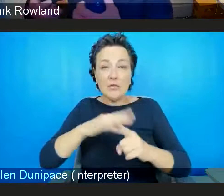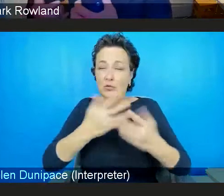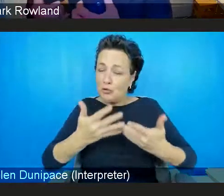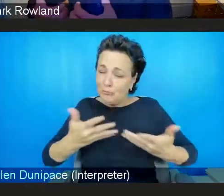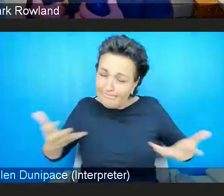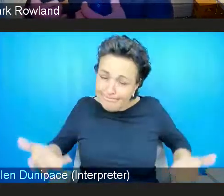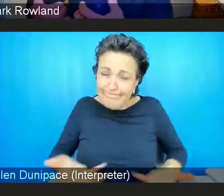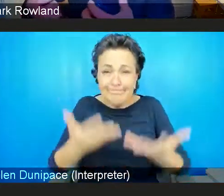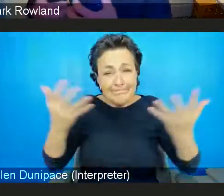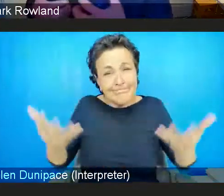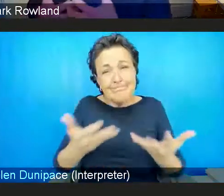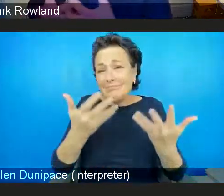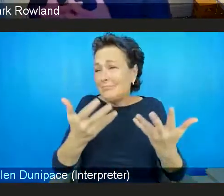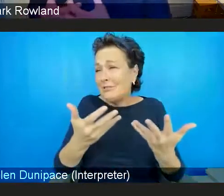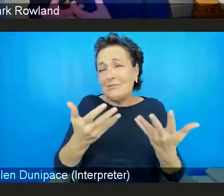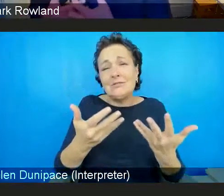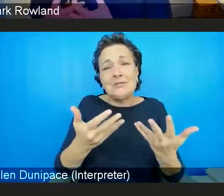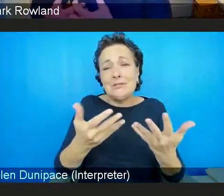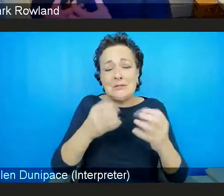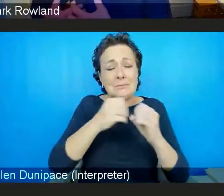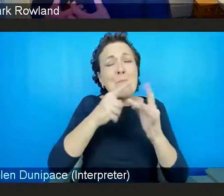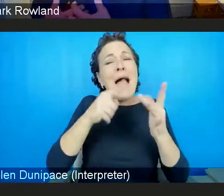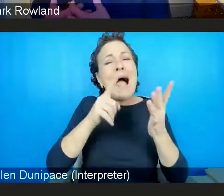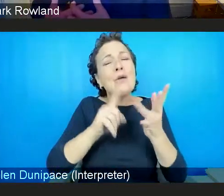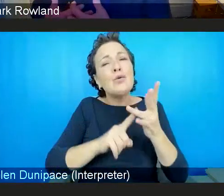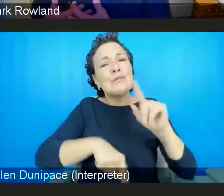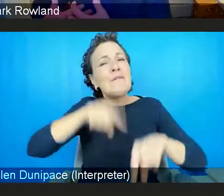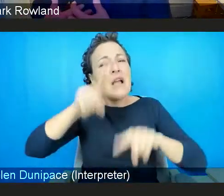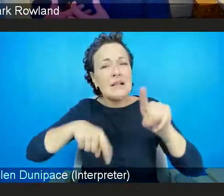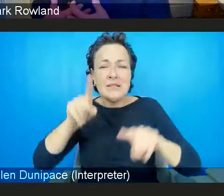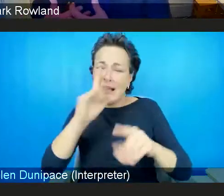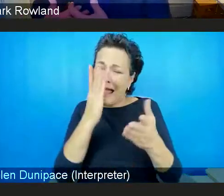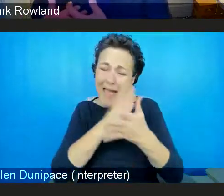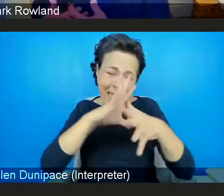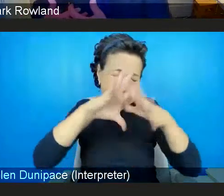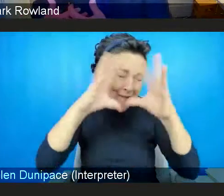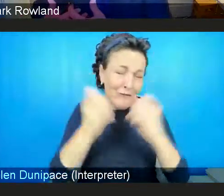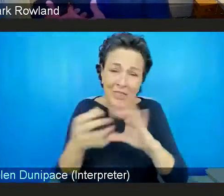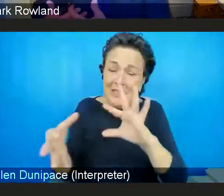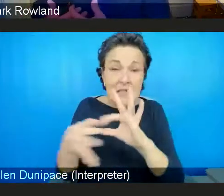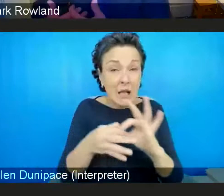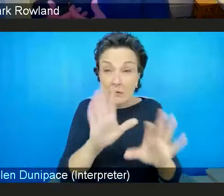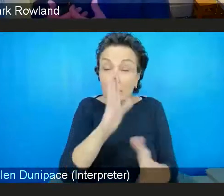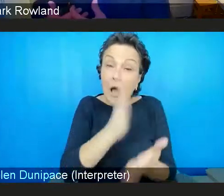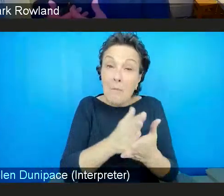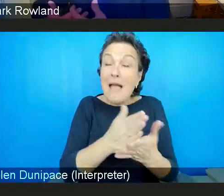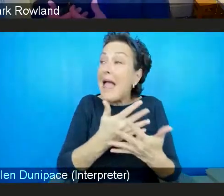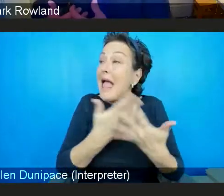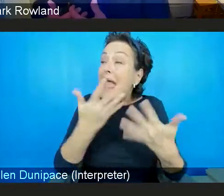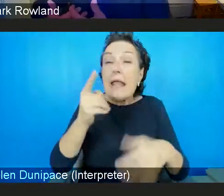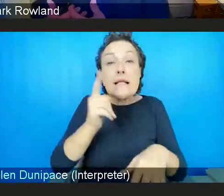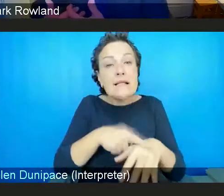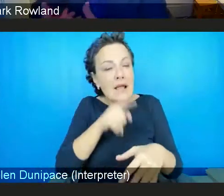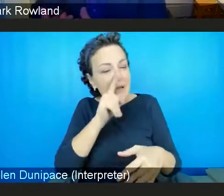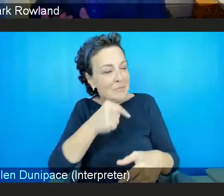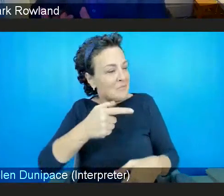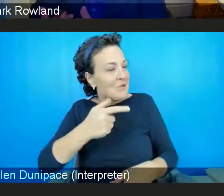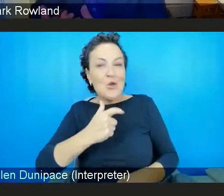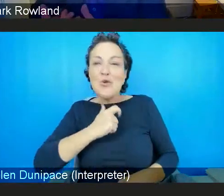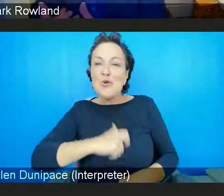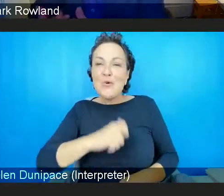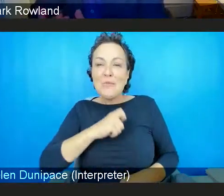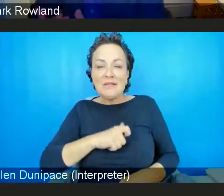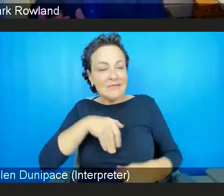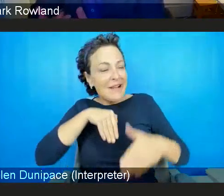And, you know, they're just so linked, they're just so links every time, every time we engage with nature, every time we take a step